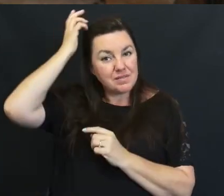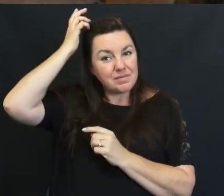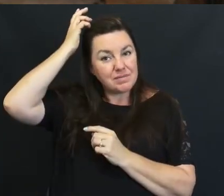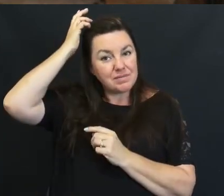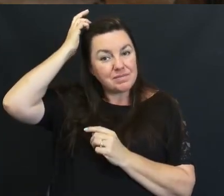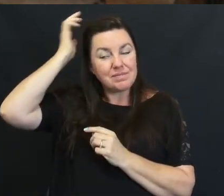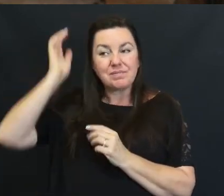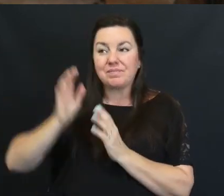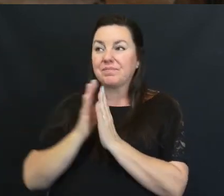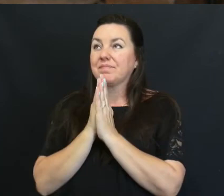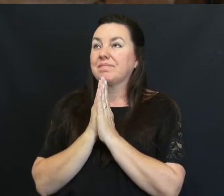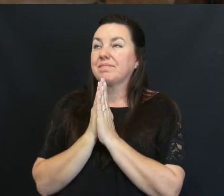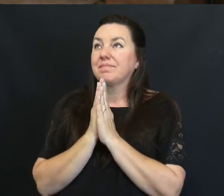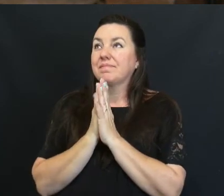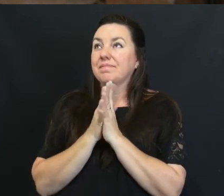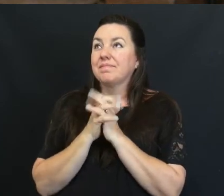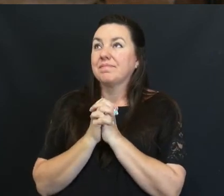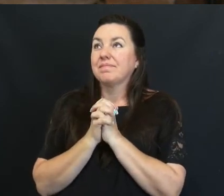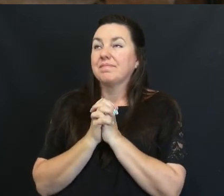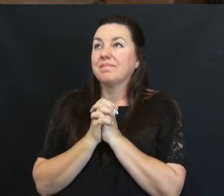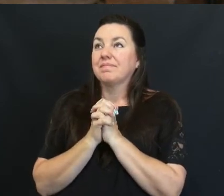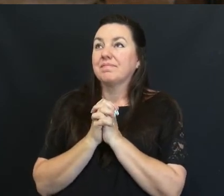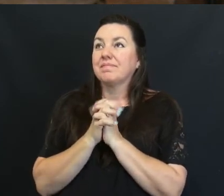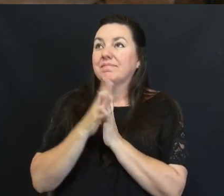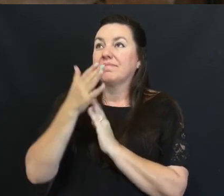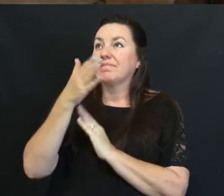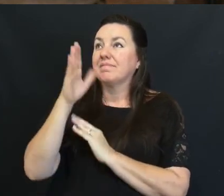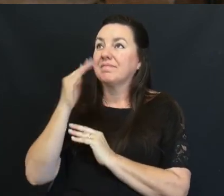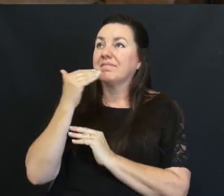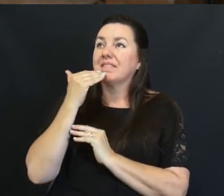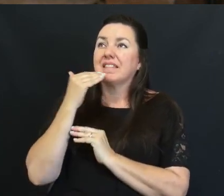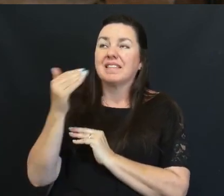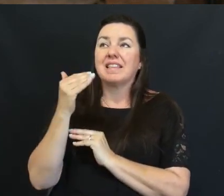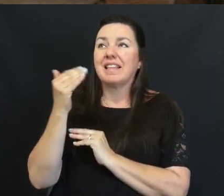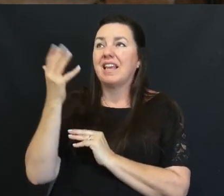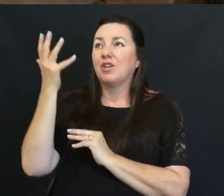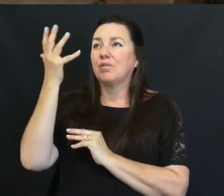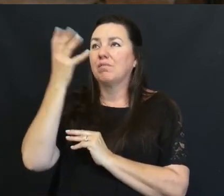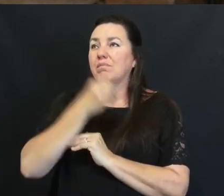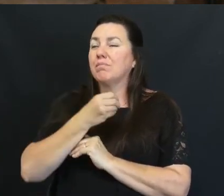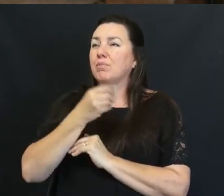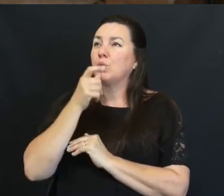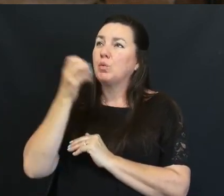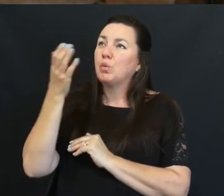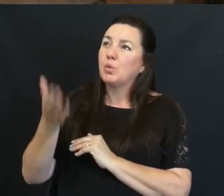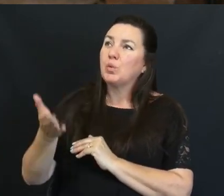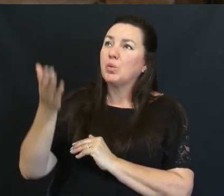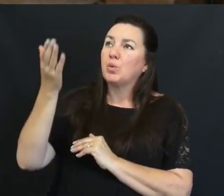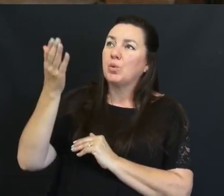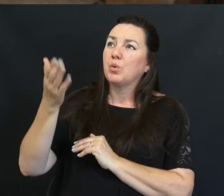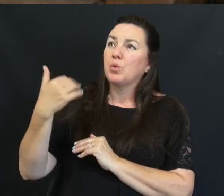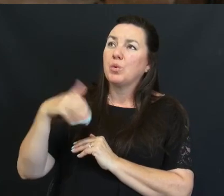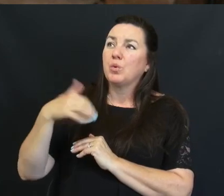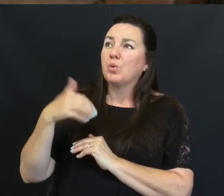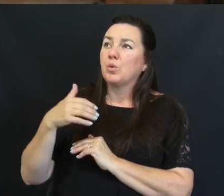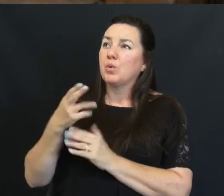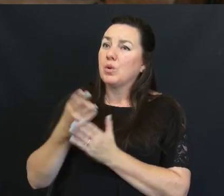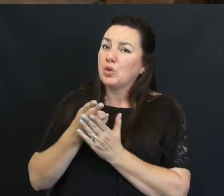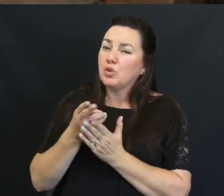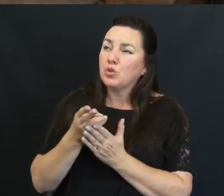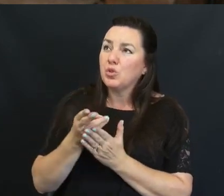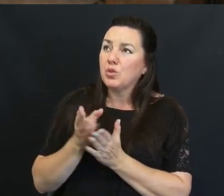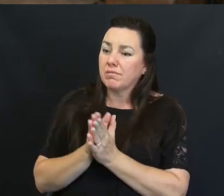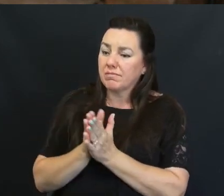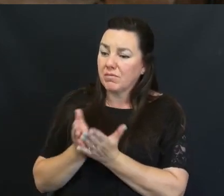Our Time Together Now Lord God Thank You For The Beauty Of Who You Are In Your Truth Your